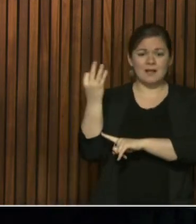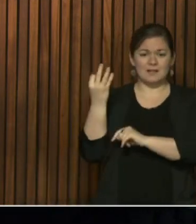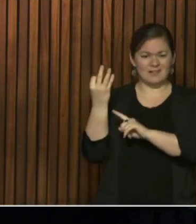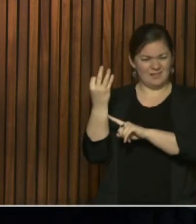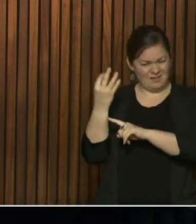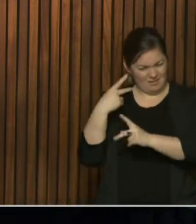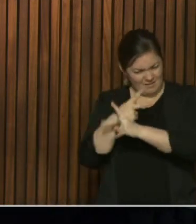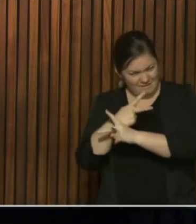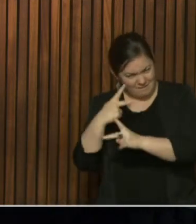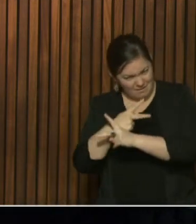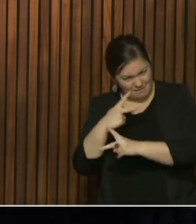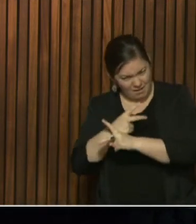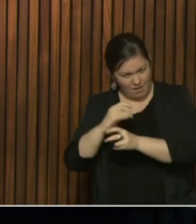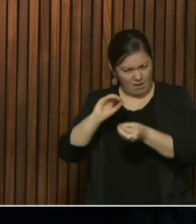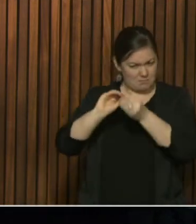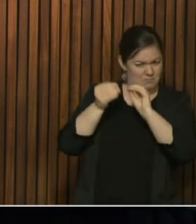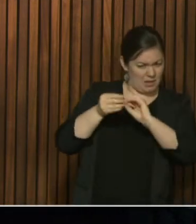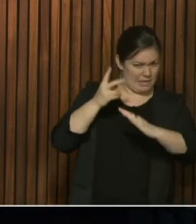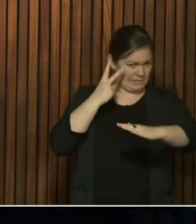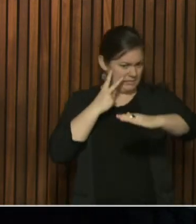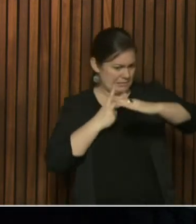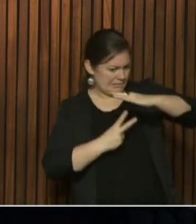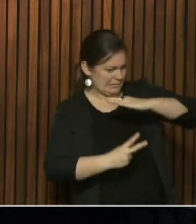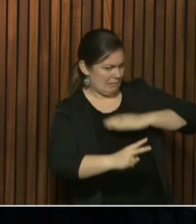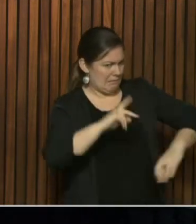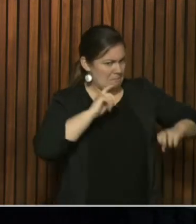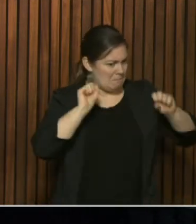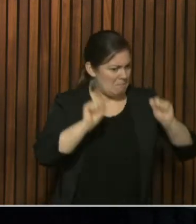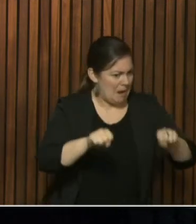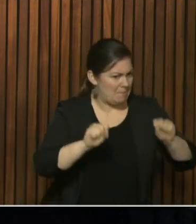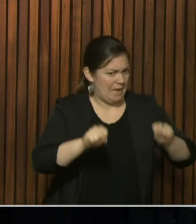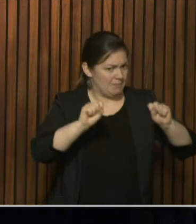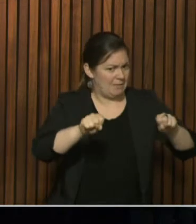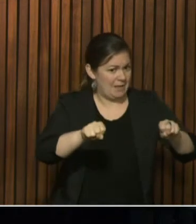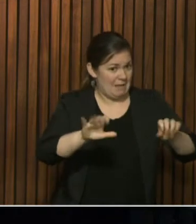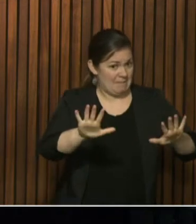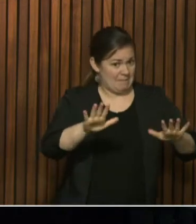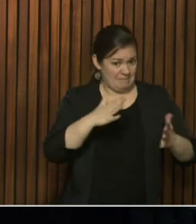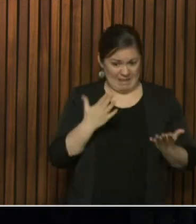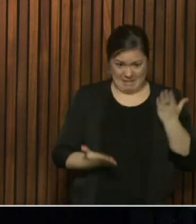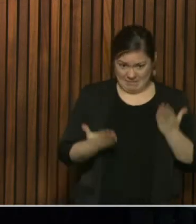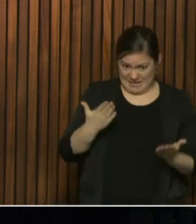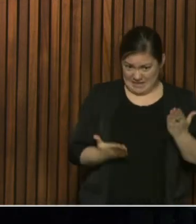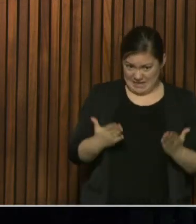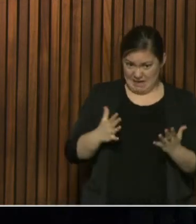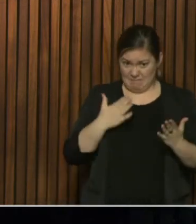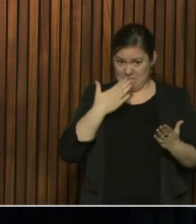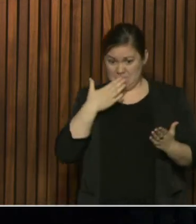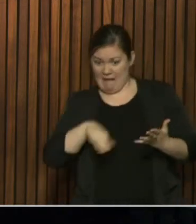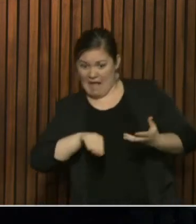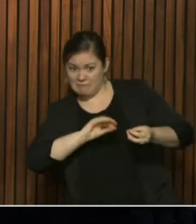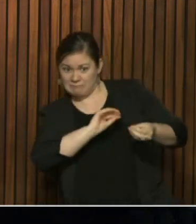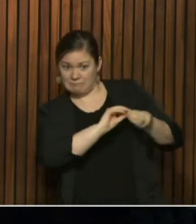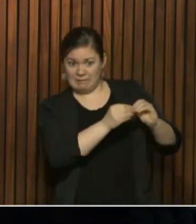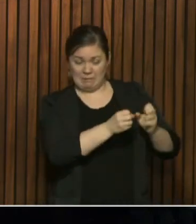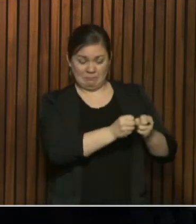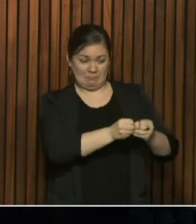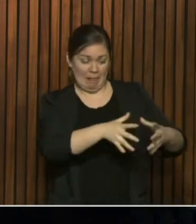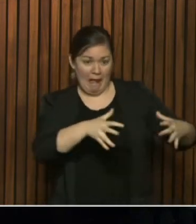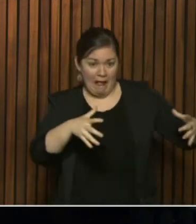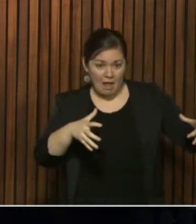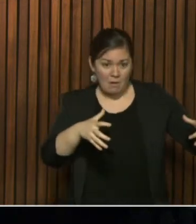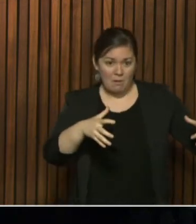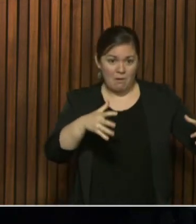in a best-case scenario, the province would be near capacity but would have enough. But